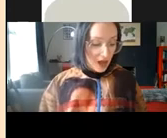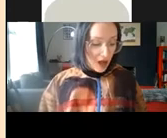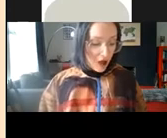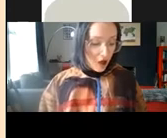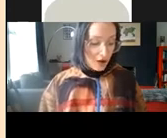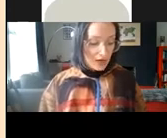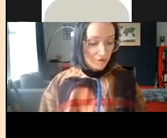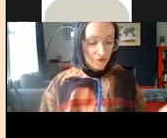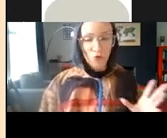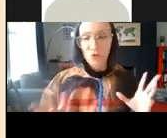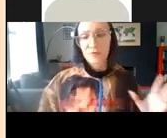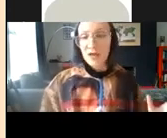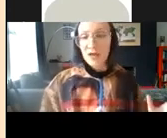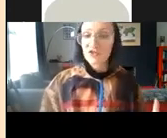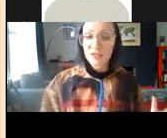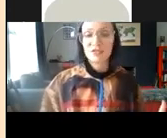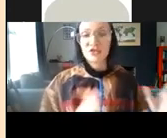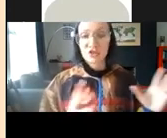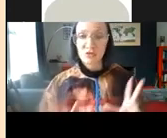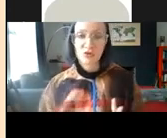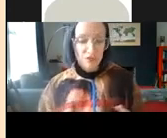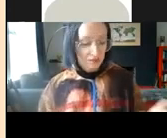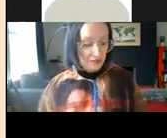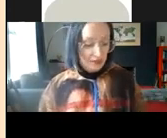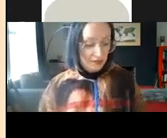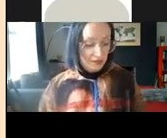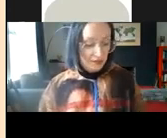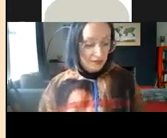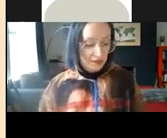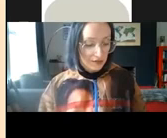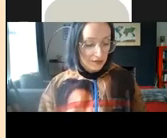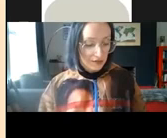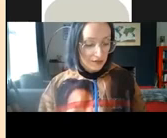In for either just digital or just physical.